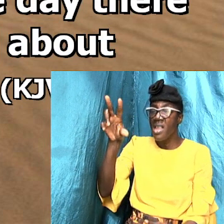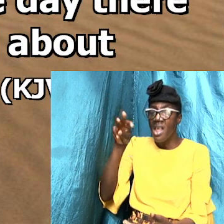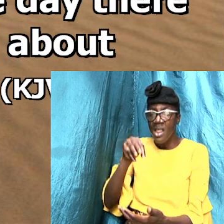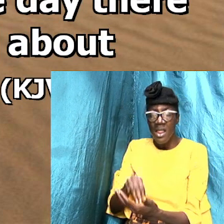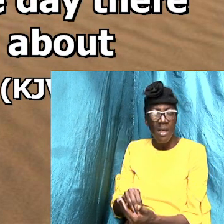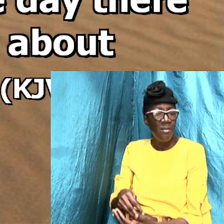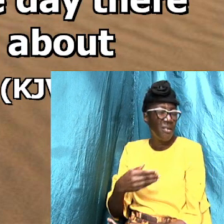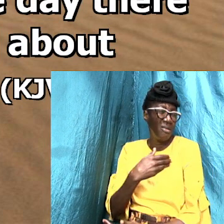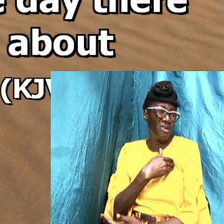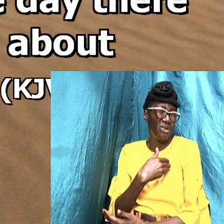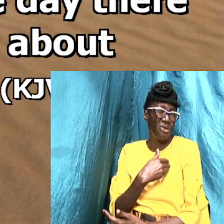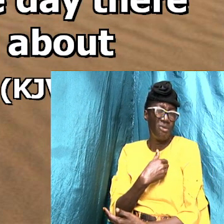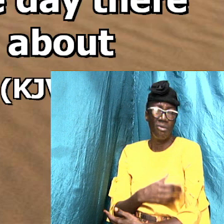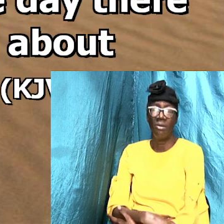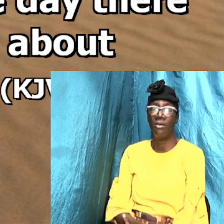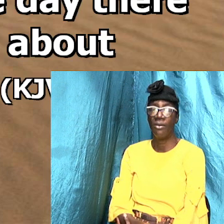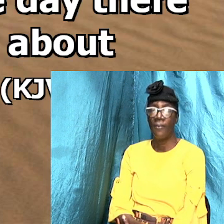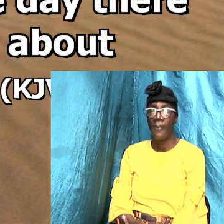So Jesus,